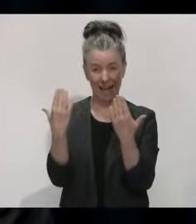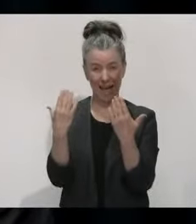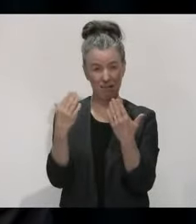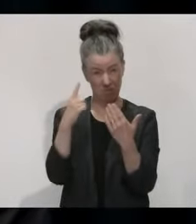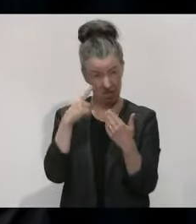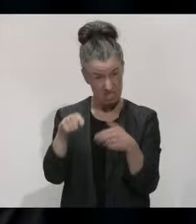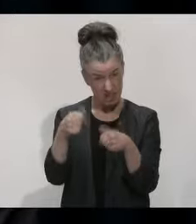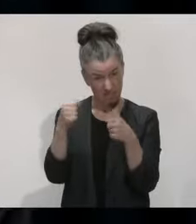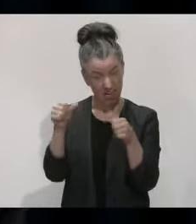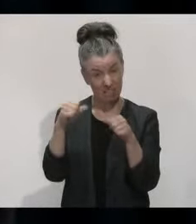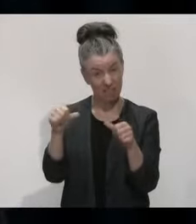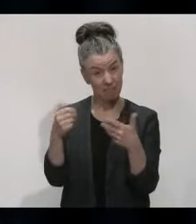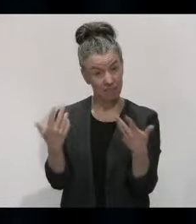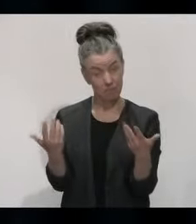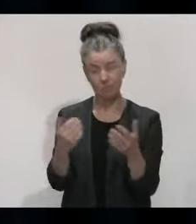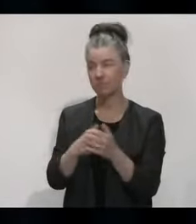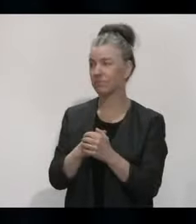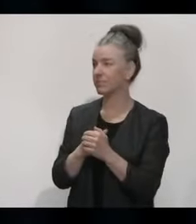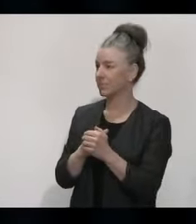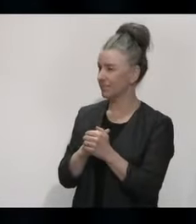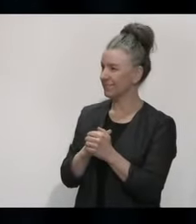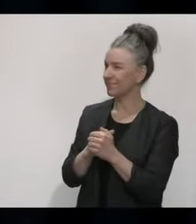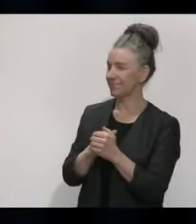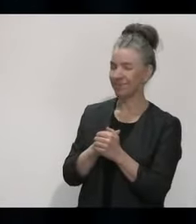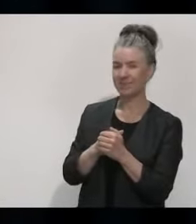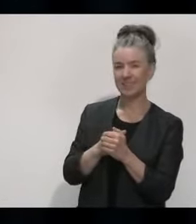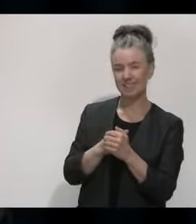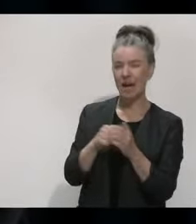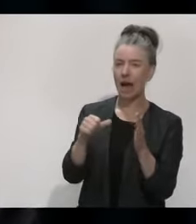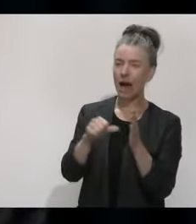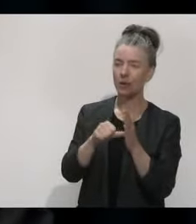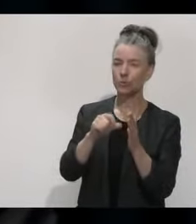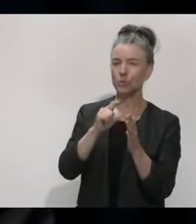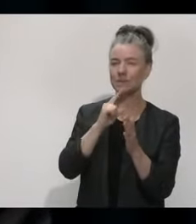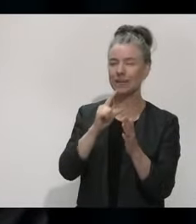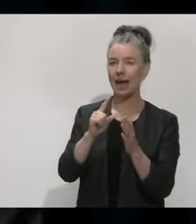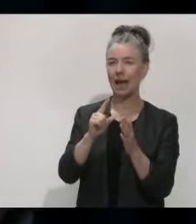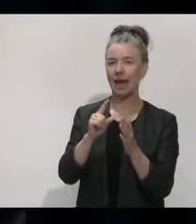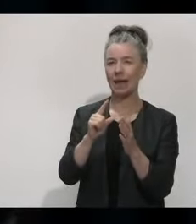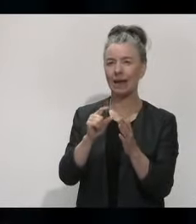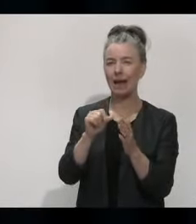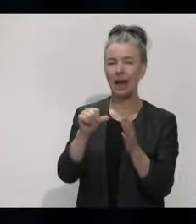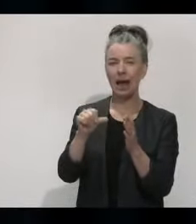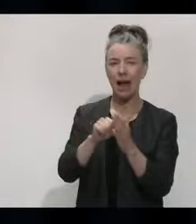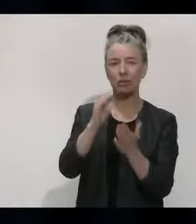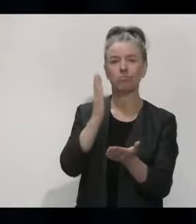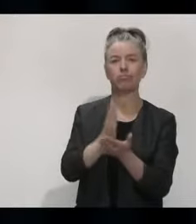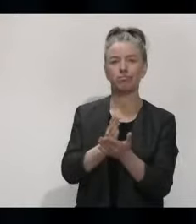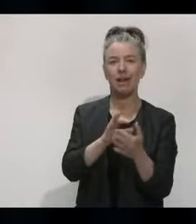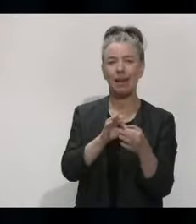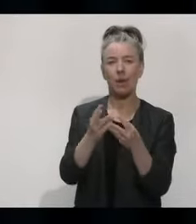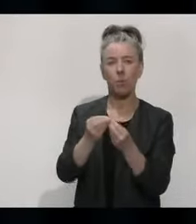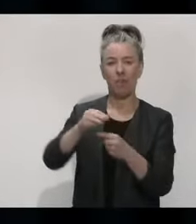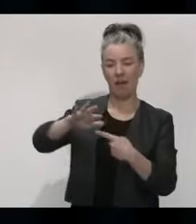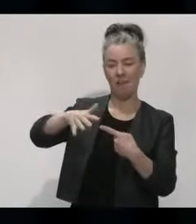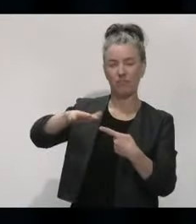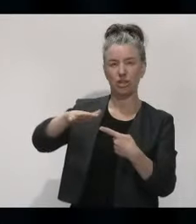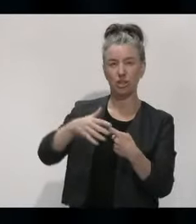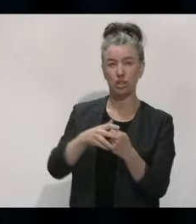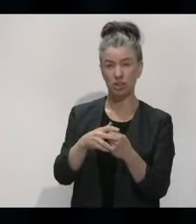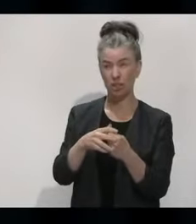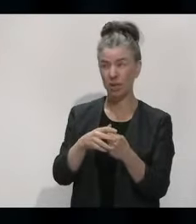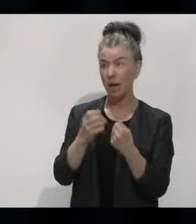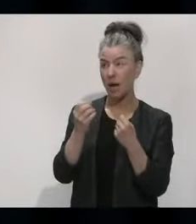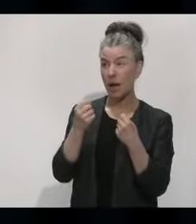you know, that's obviously averages are a dangerous thing here. We're all quite active people in this building. And so many of us will be scanning